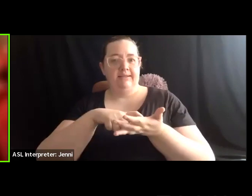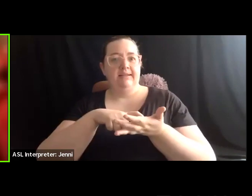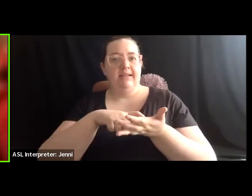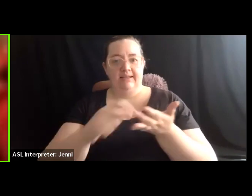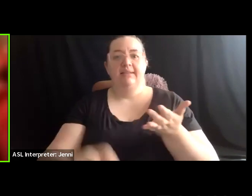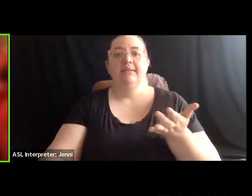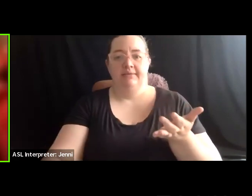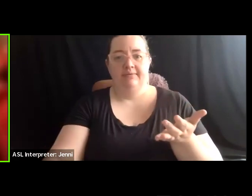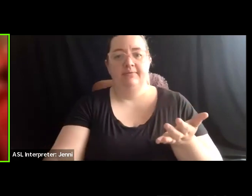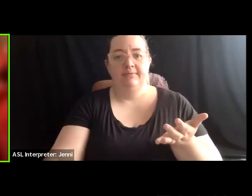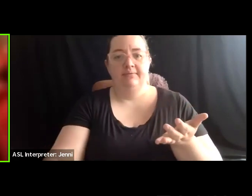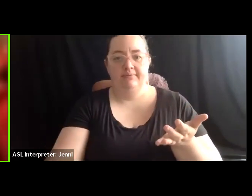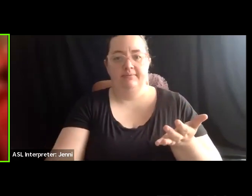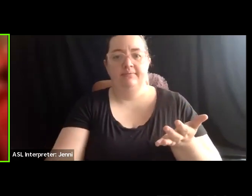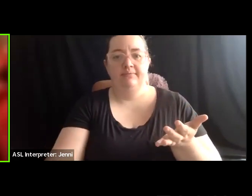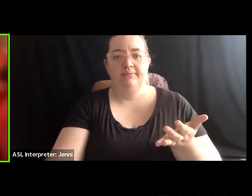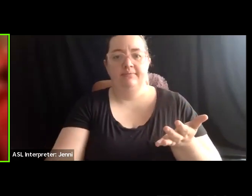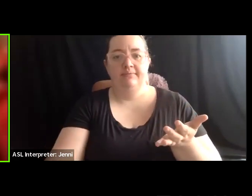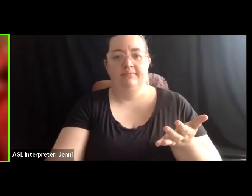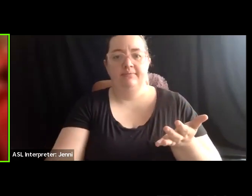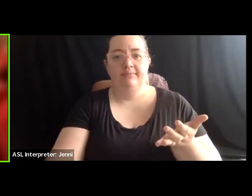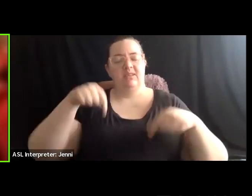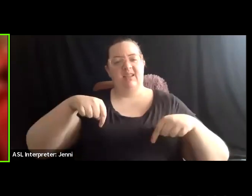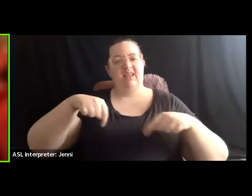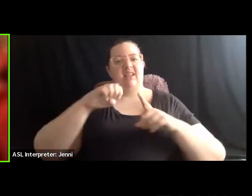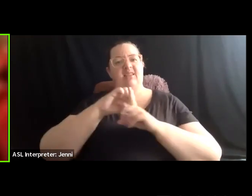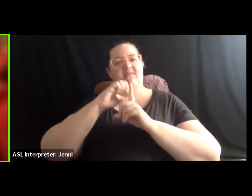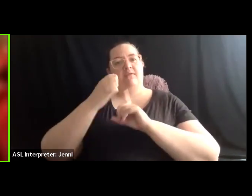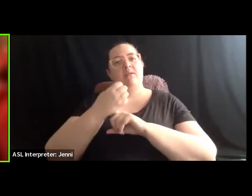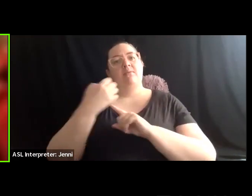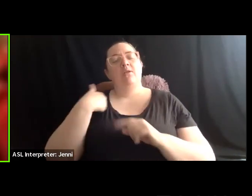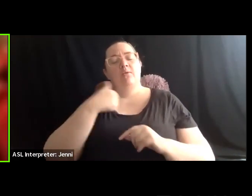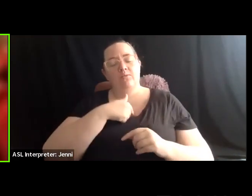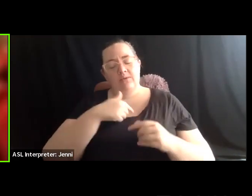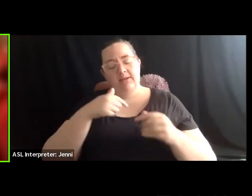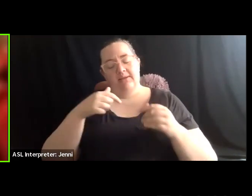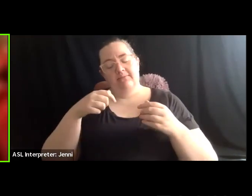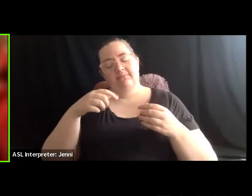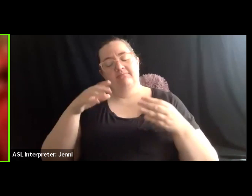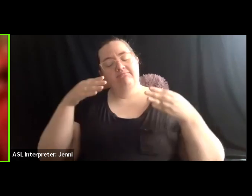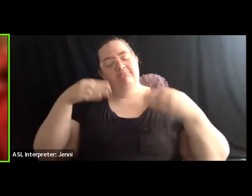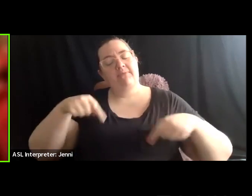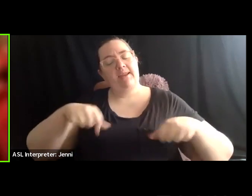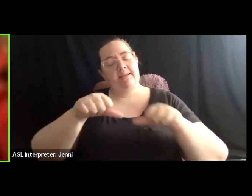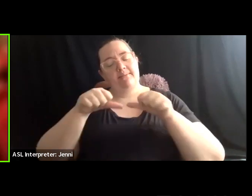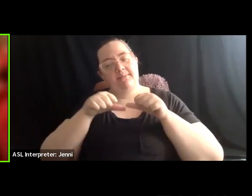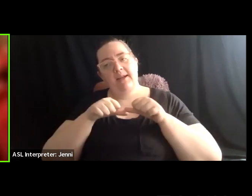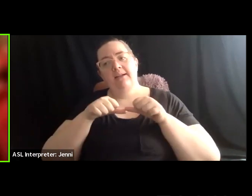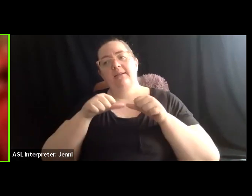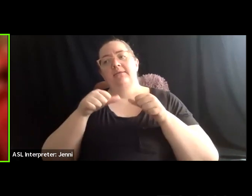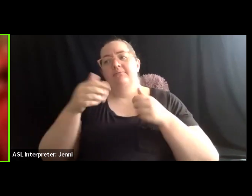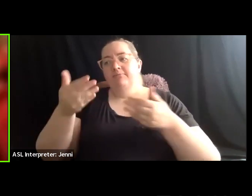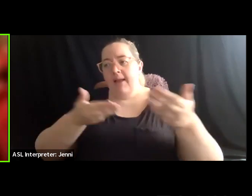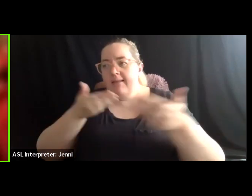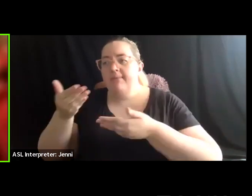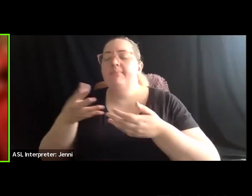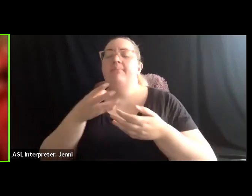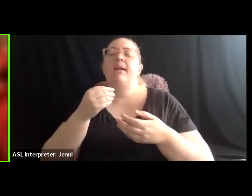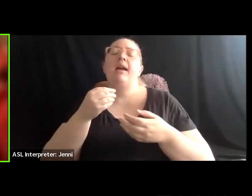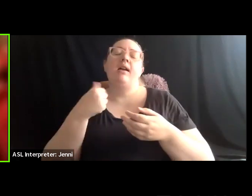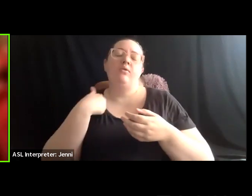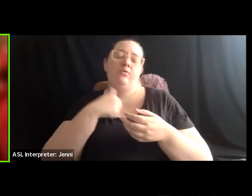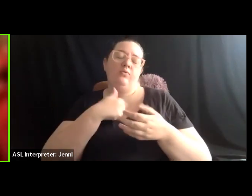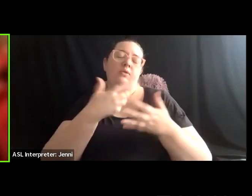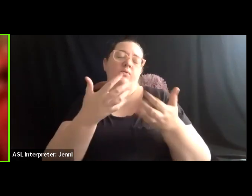make this a place that centers our wellness. And we also ask that all of you commit to making this a space of wellness